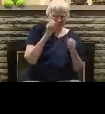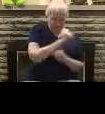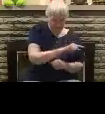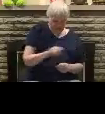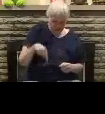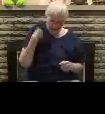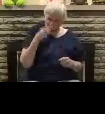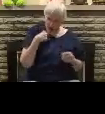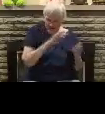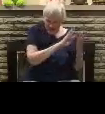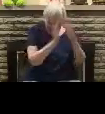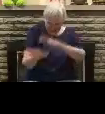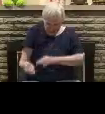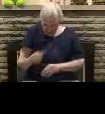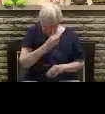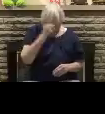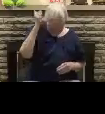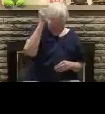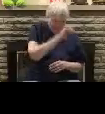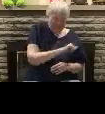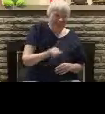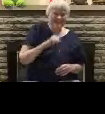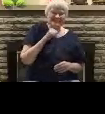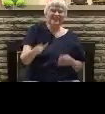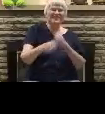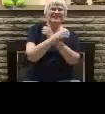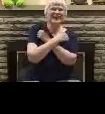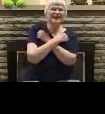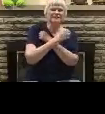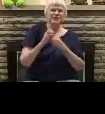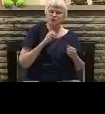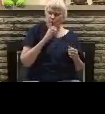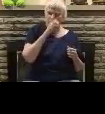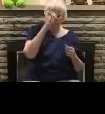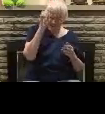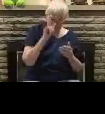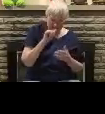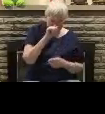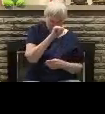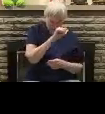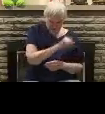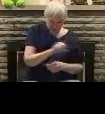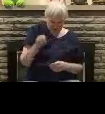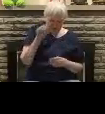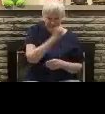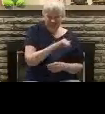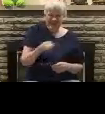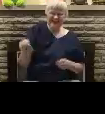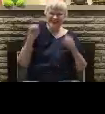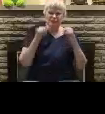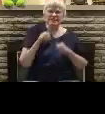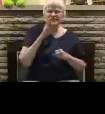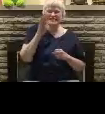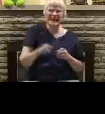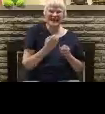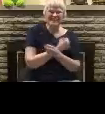in them that perish because they receive not the love of the truth that they might be saved. That means right now this